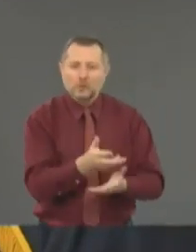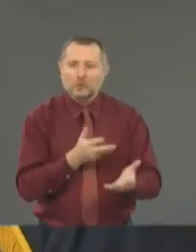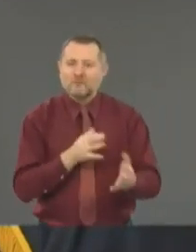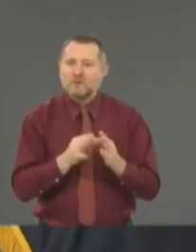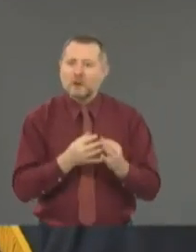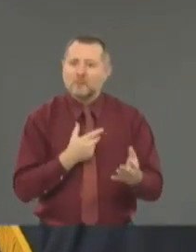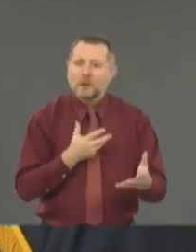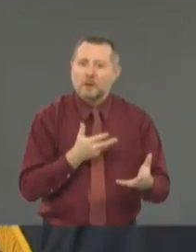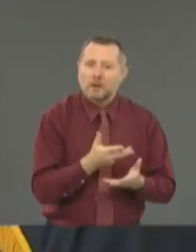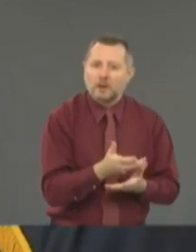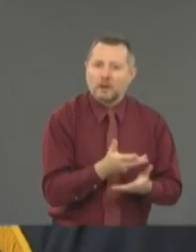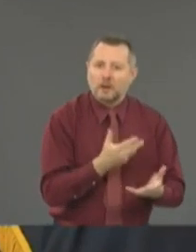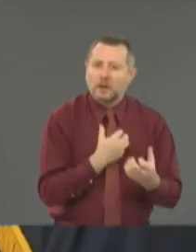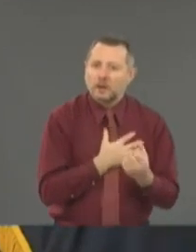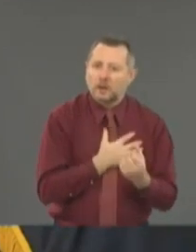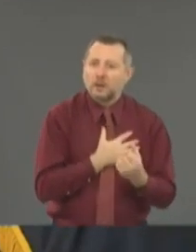myself.